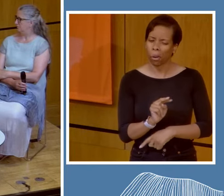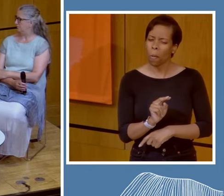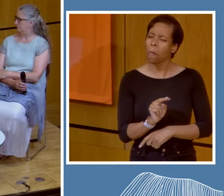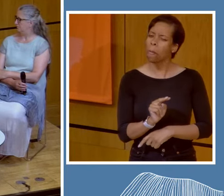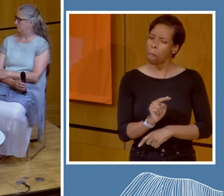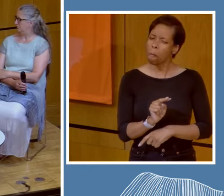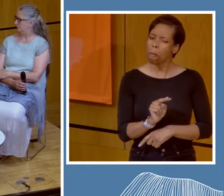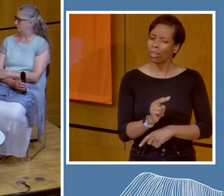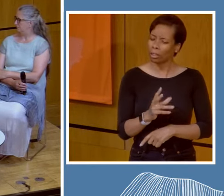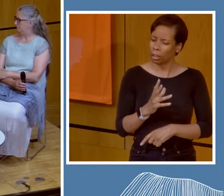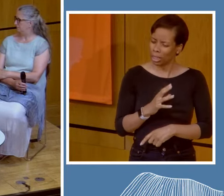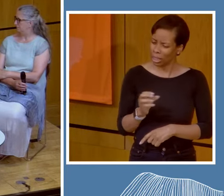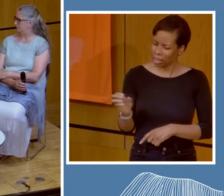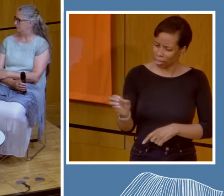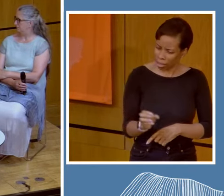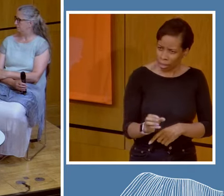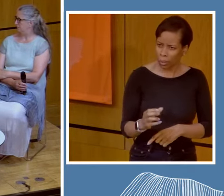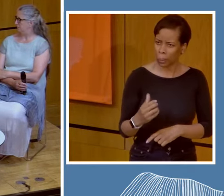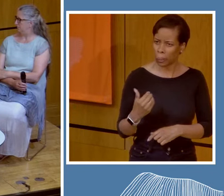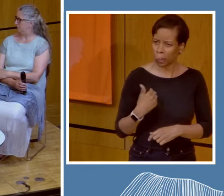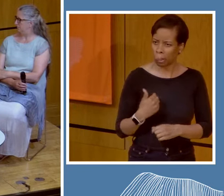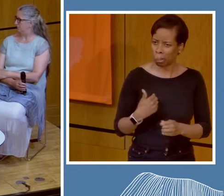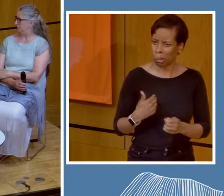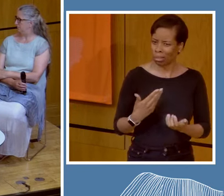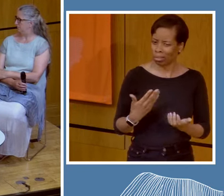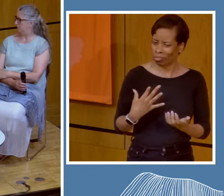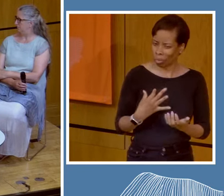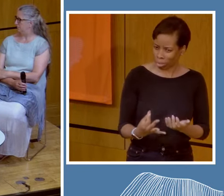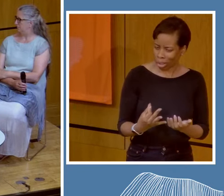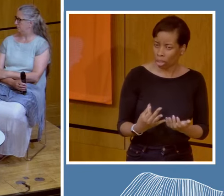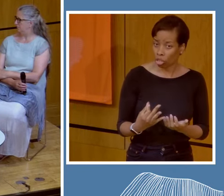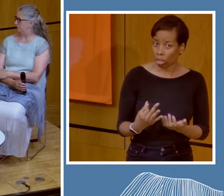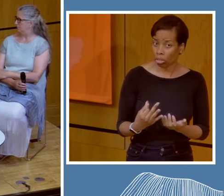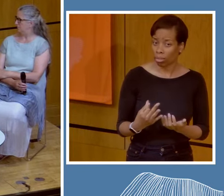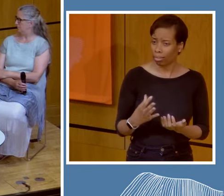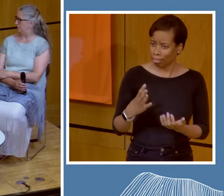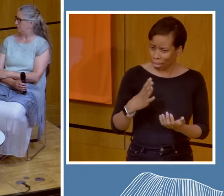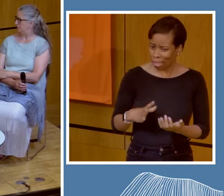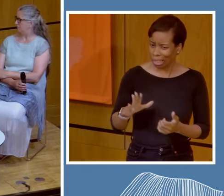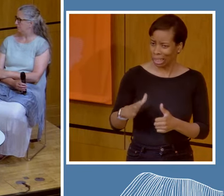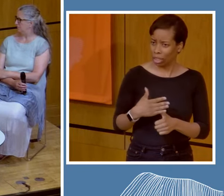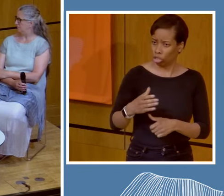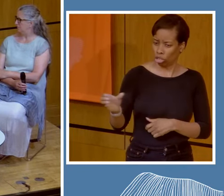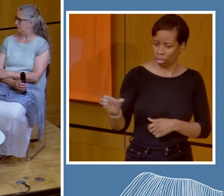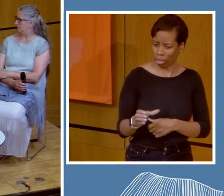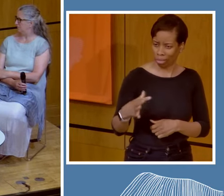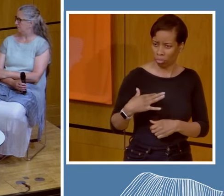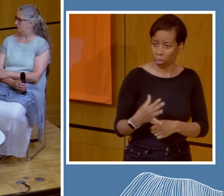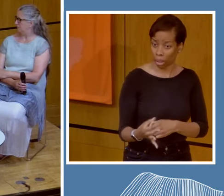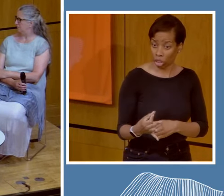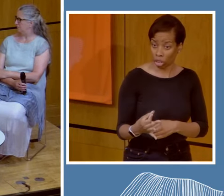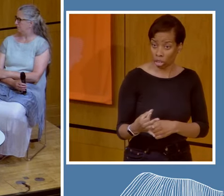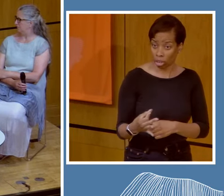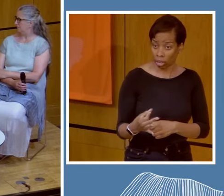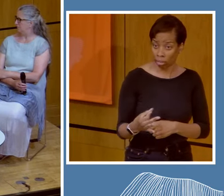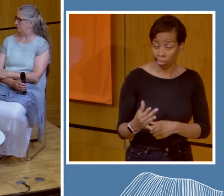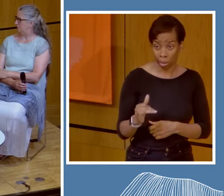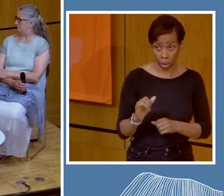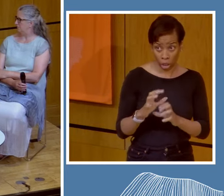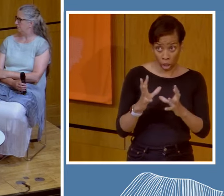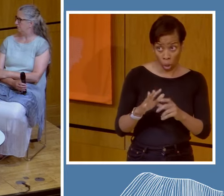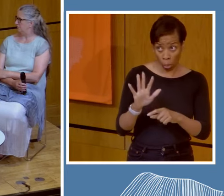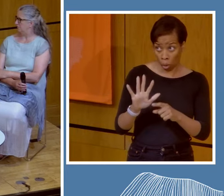representation in that leadership, but do we also need to bring on the global north,